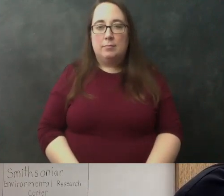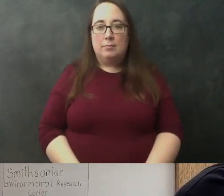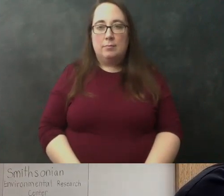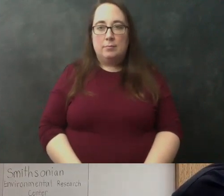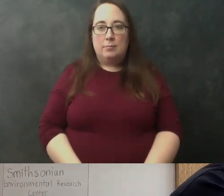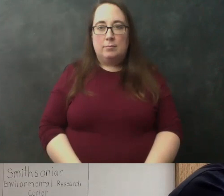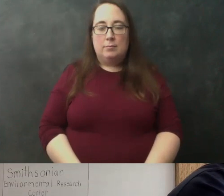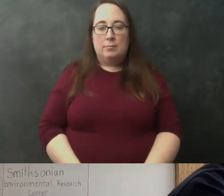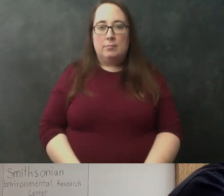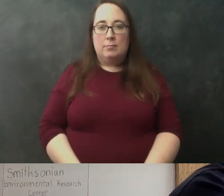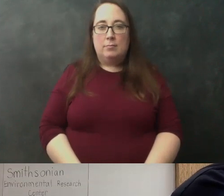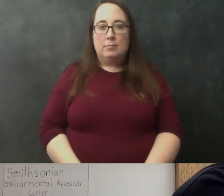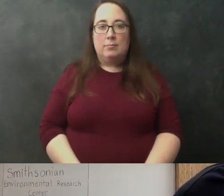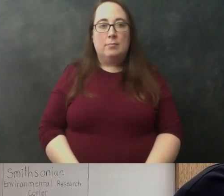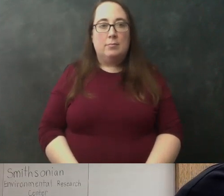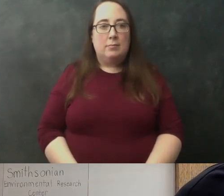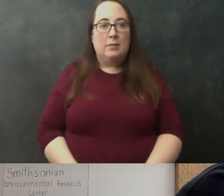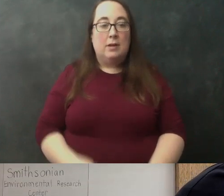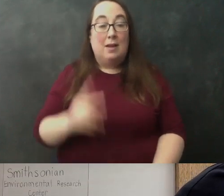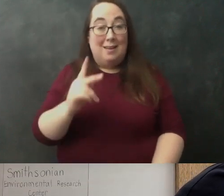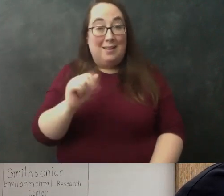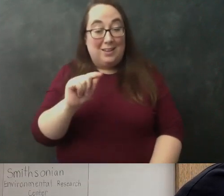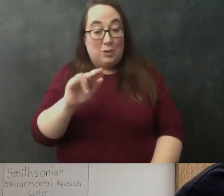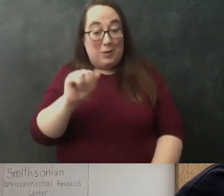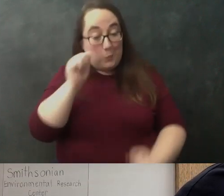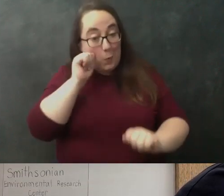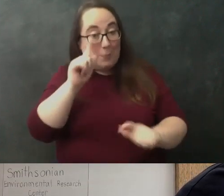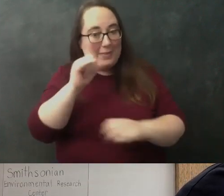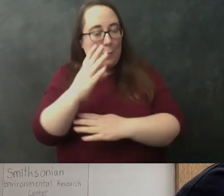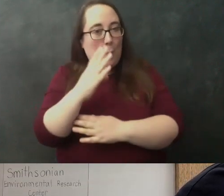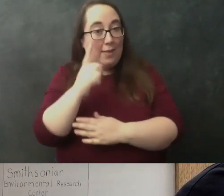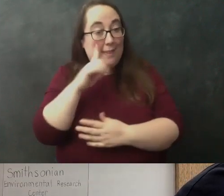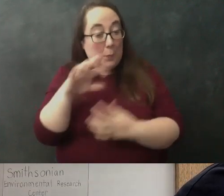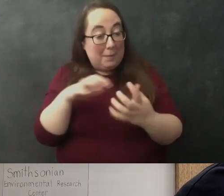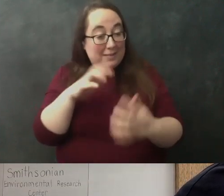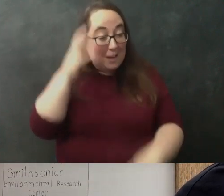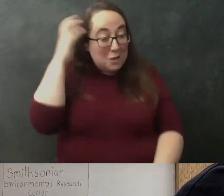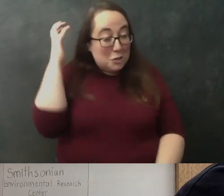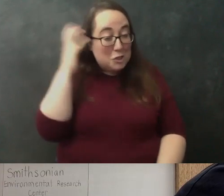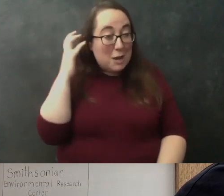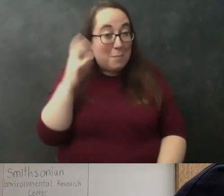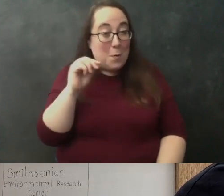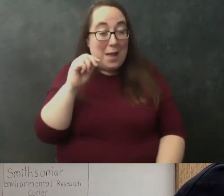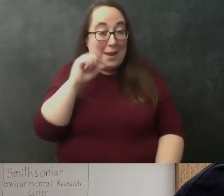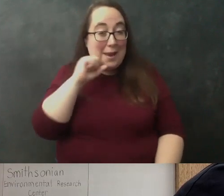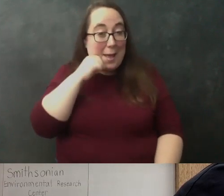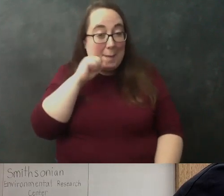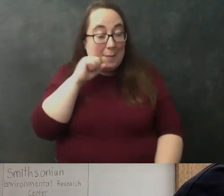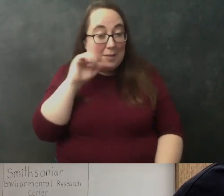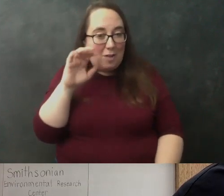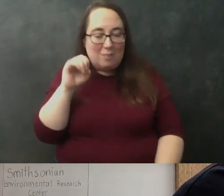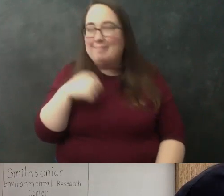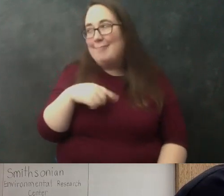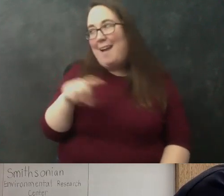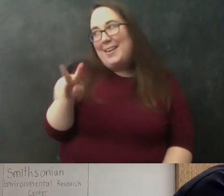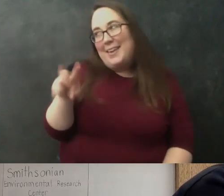patrina when you woke up this morning did you think that you would be mixing shampoo and applesauce you know i did